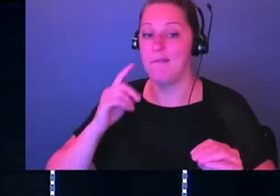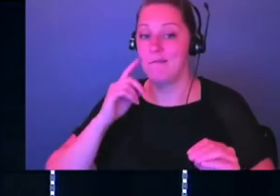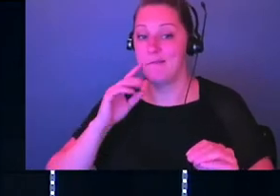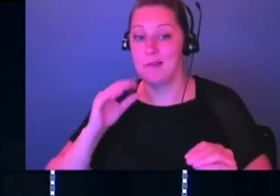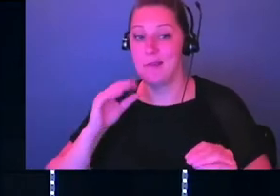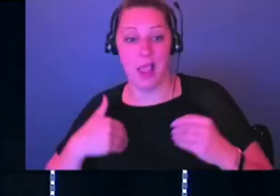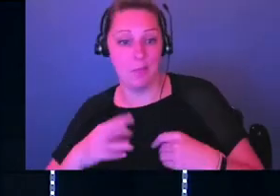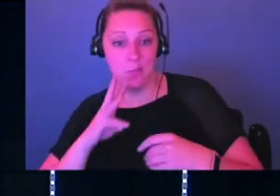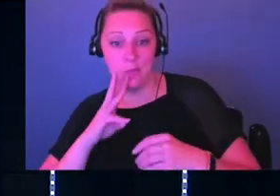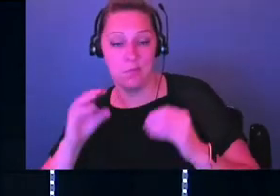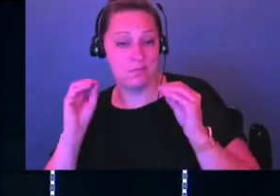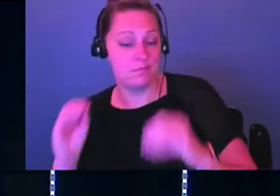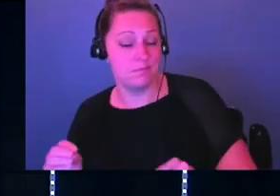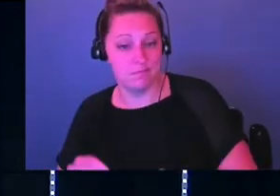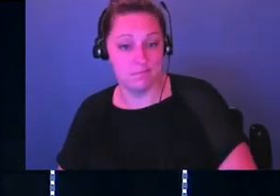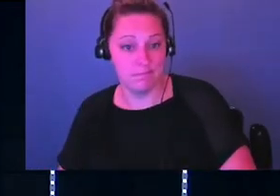animals.